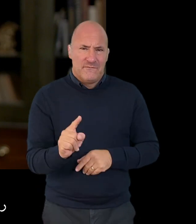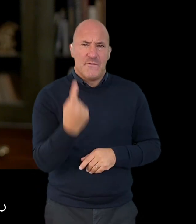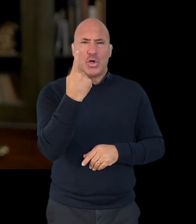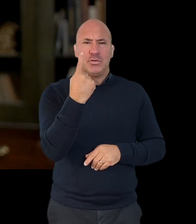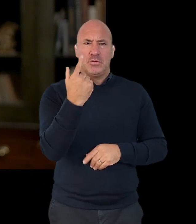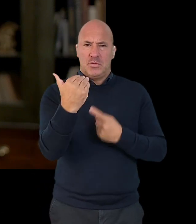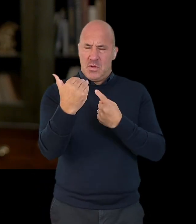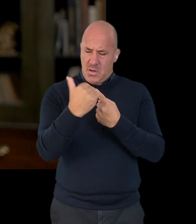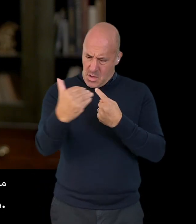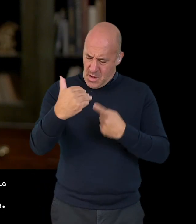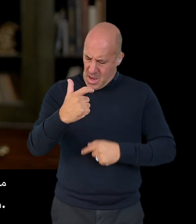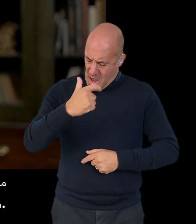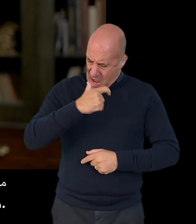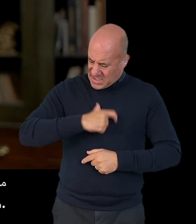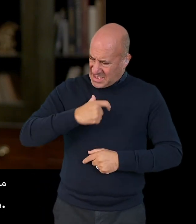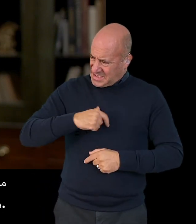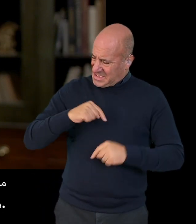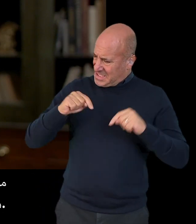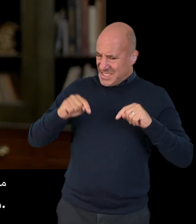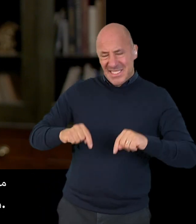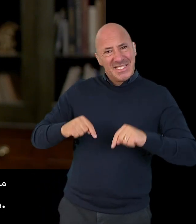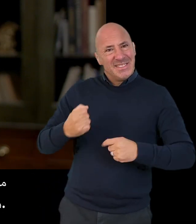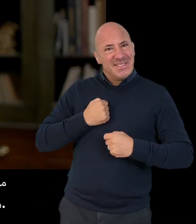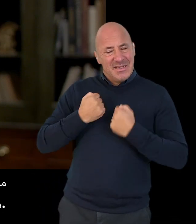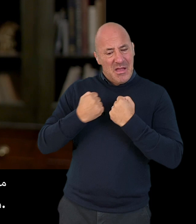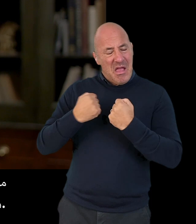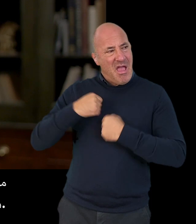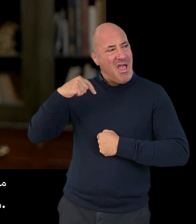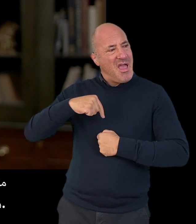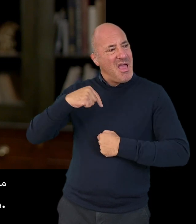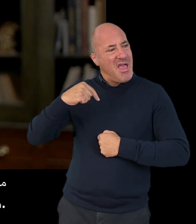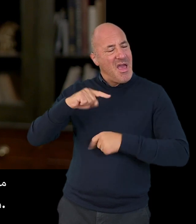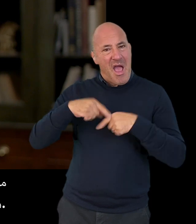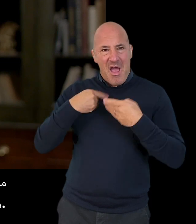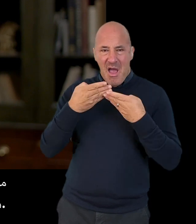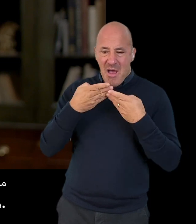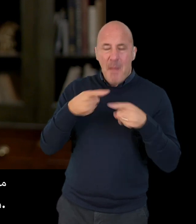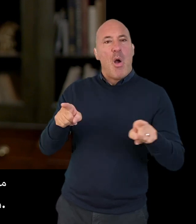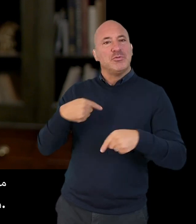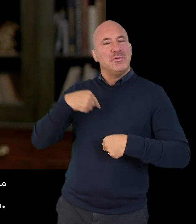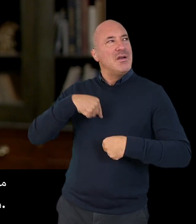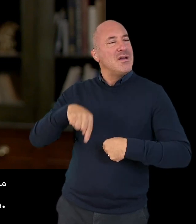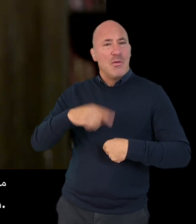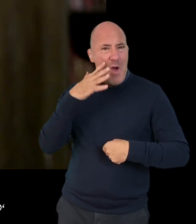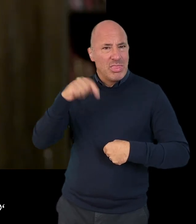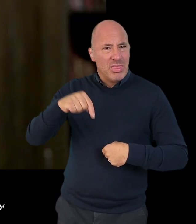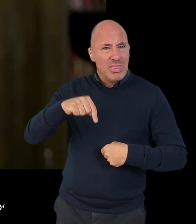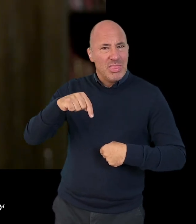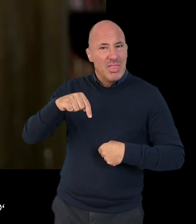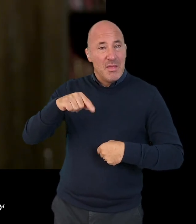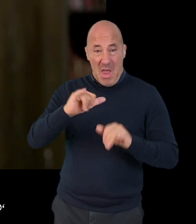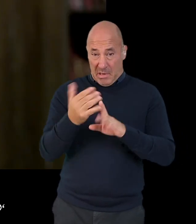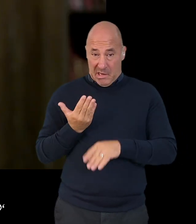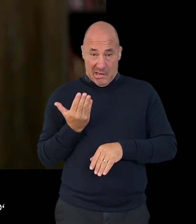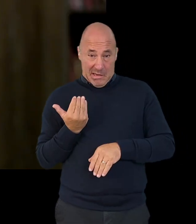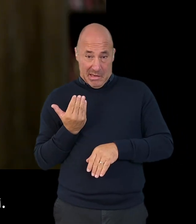be when did you first perceive your own identity as it is now? Maybe that's